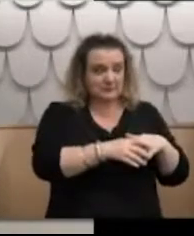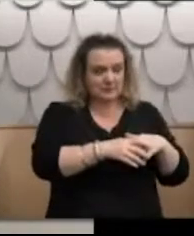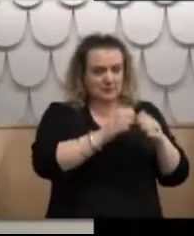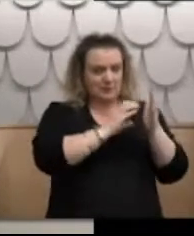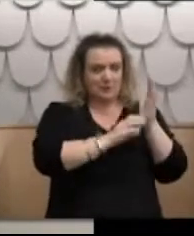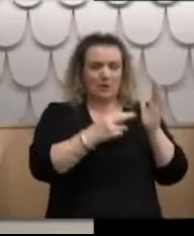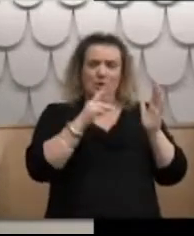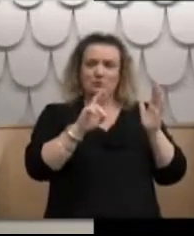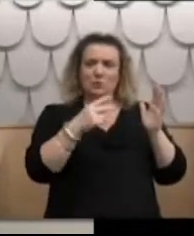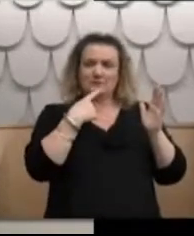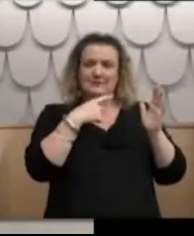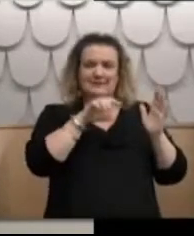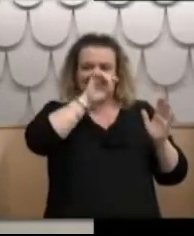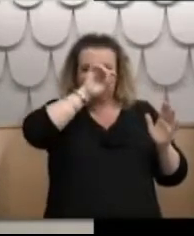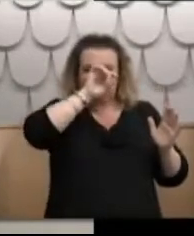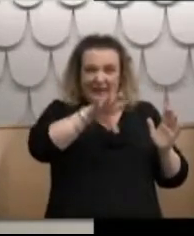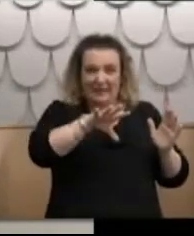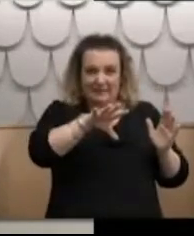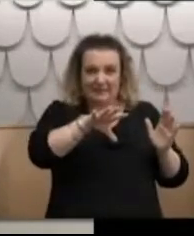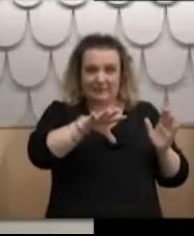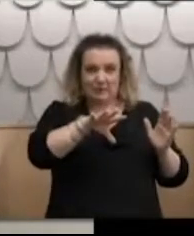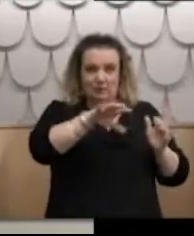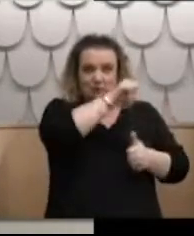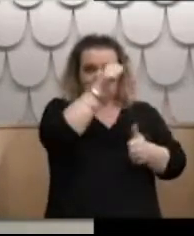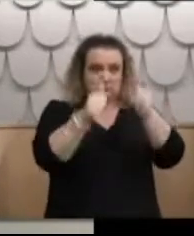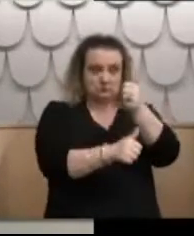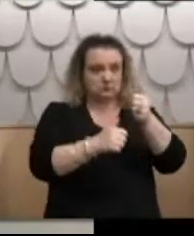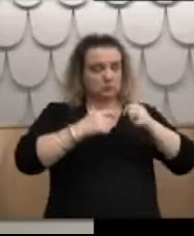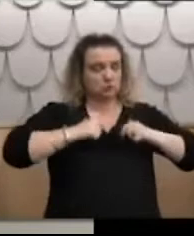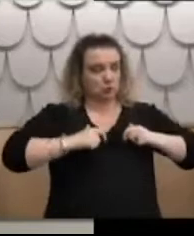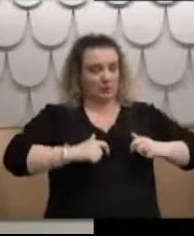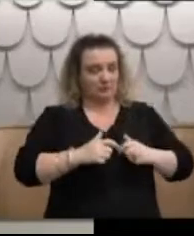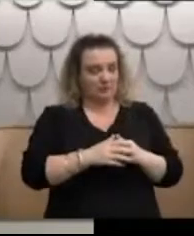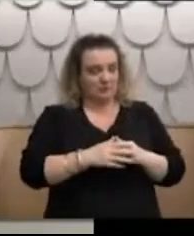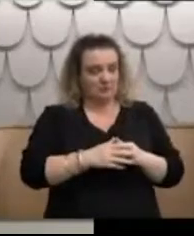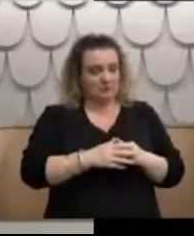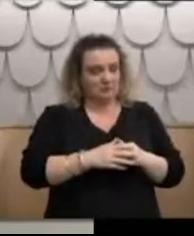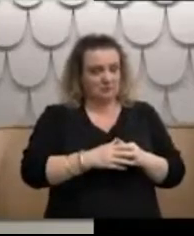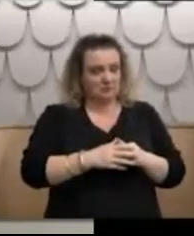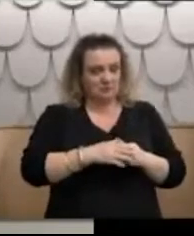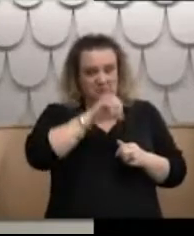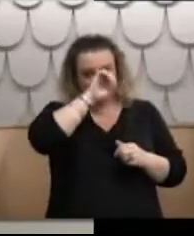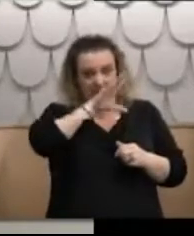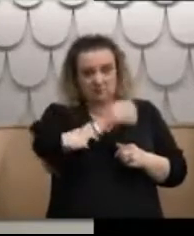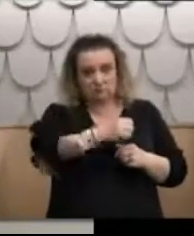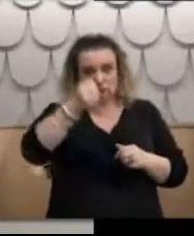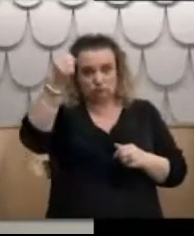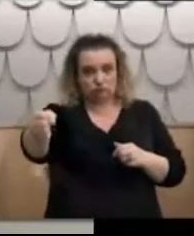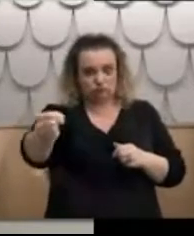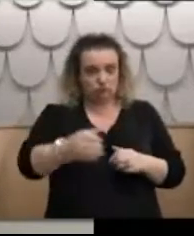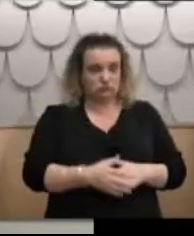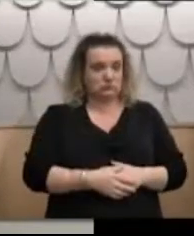I was 10 years old when I was sent away. So, obviously I was already